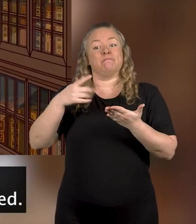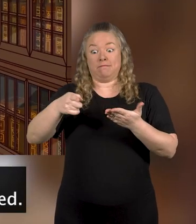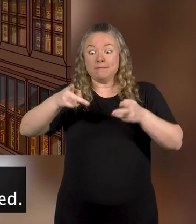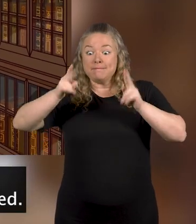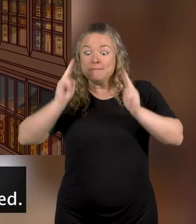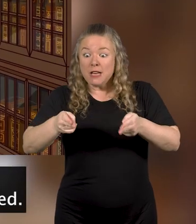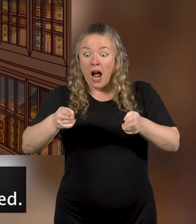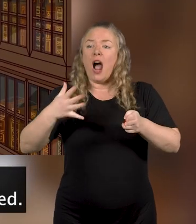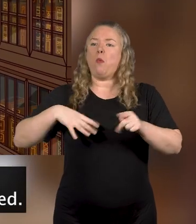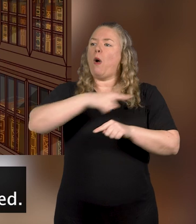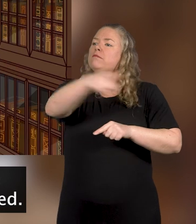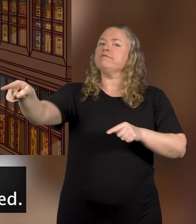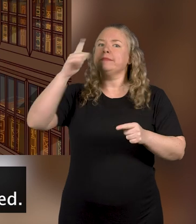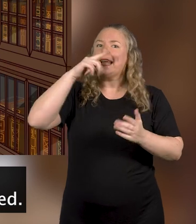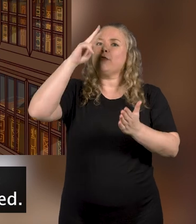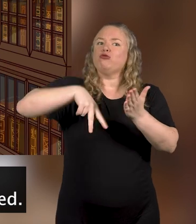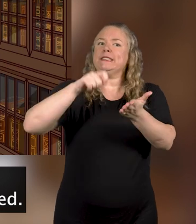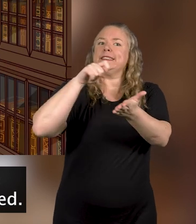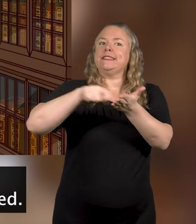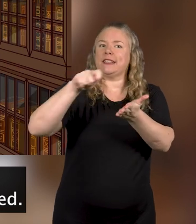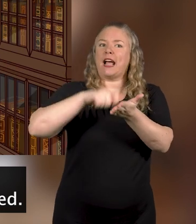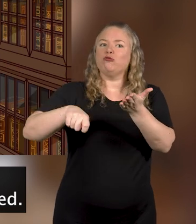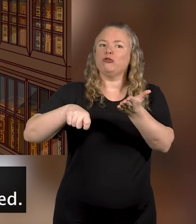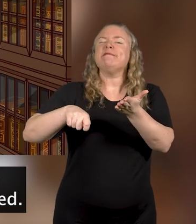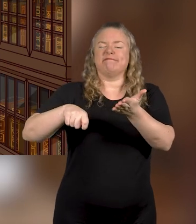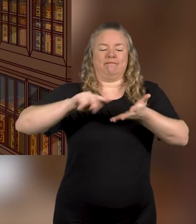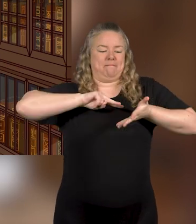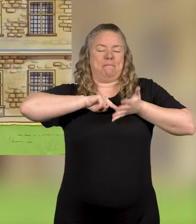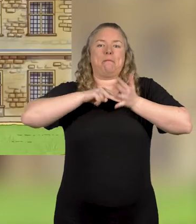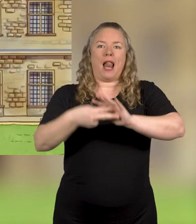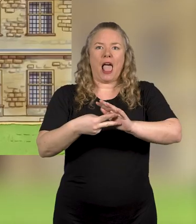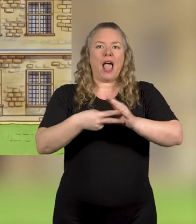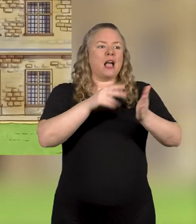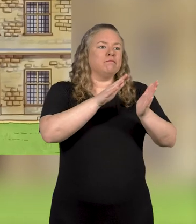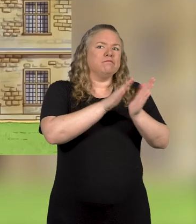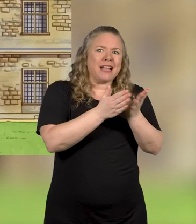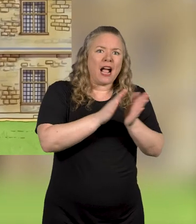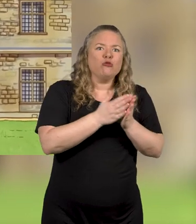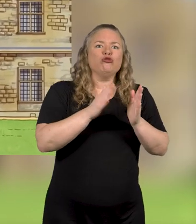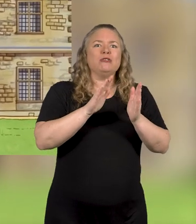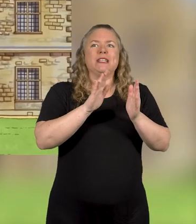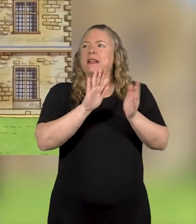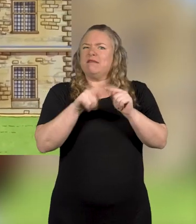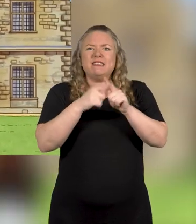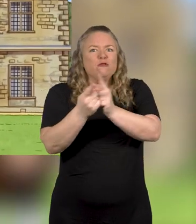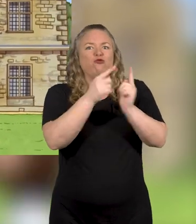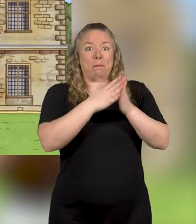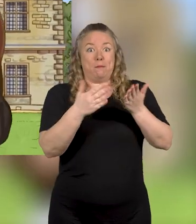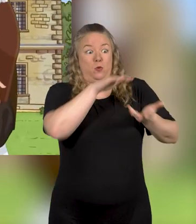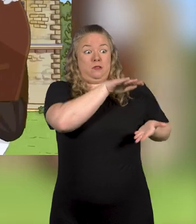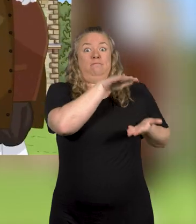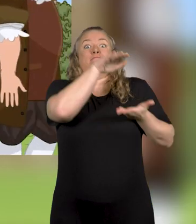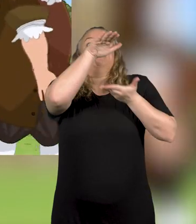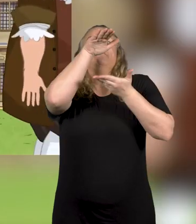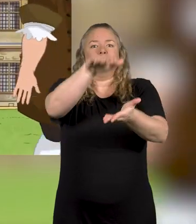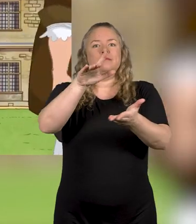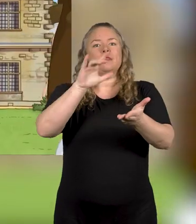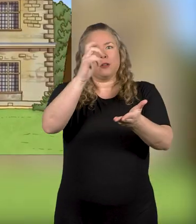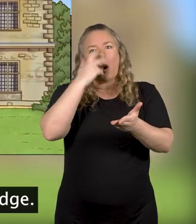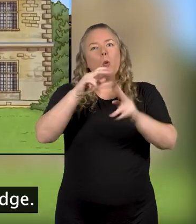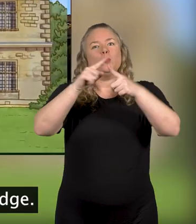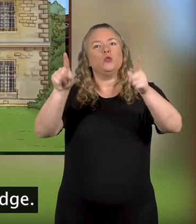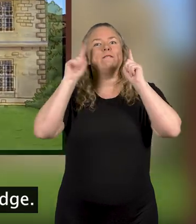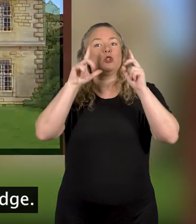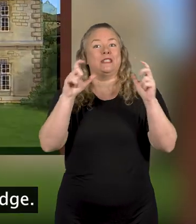want people to be able to read his diary after he died. He arranged for his diary and his other books